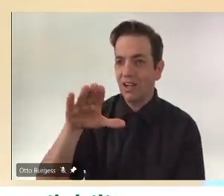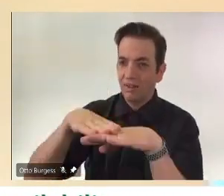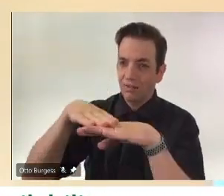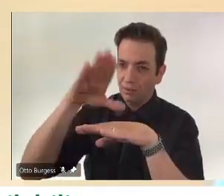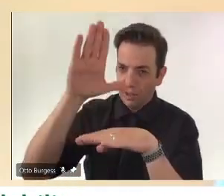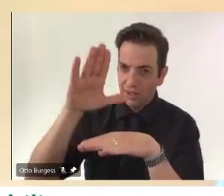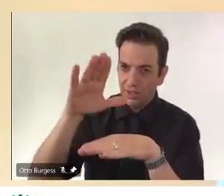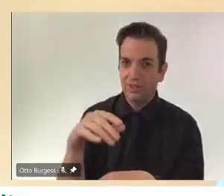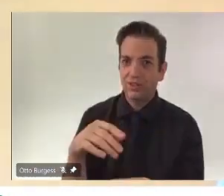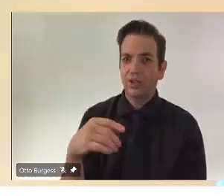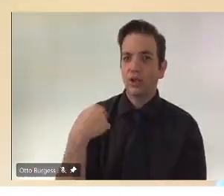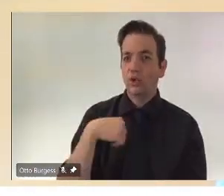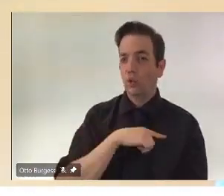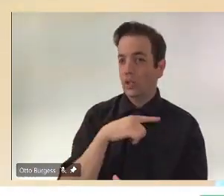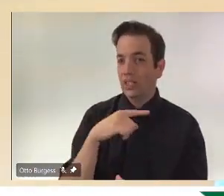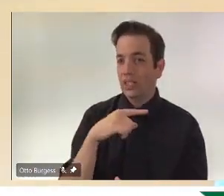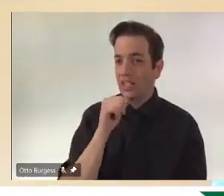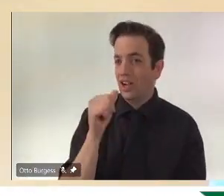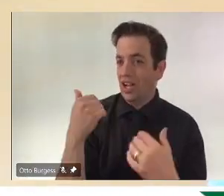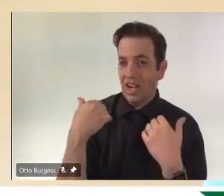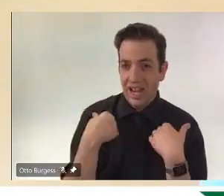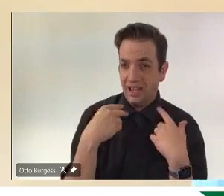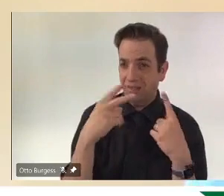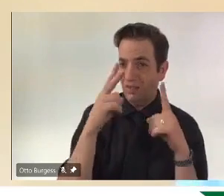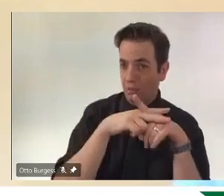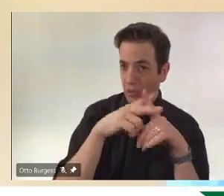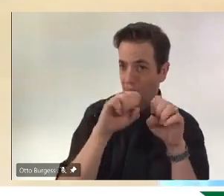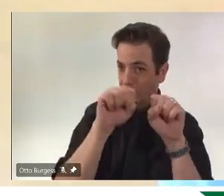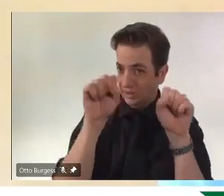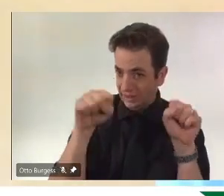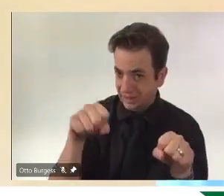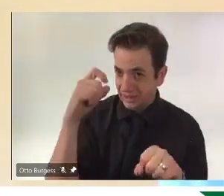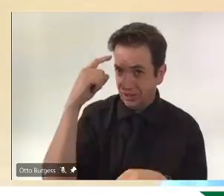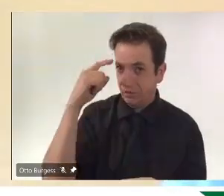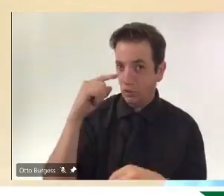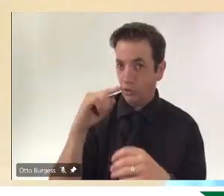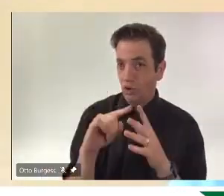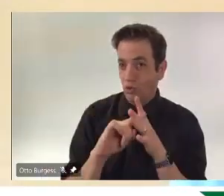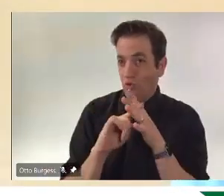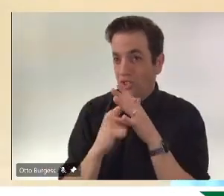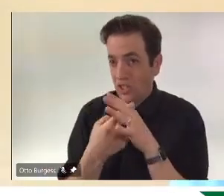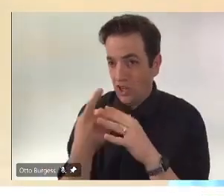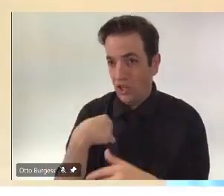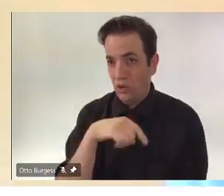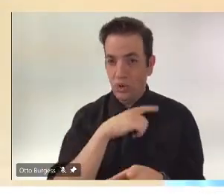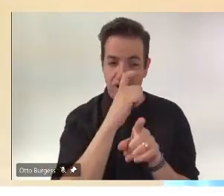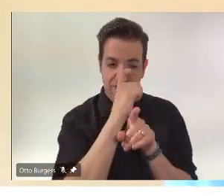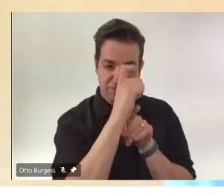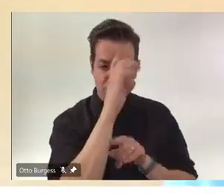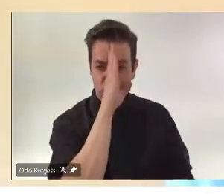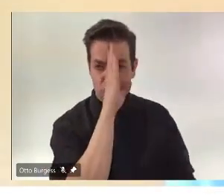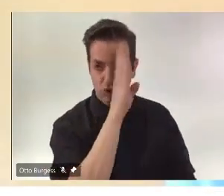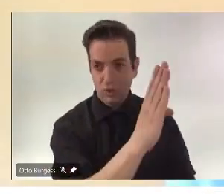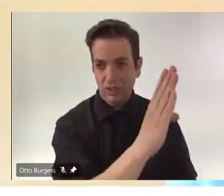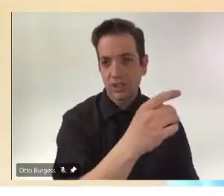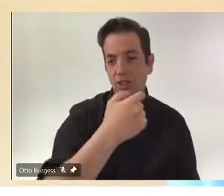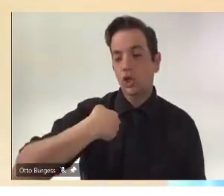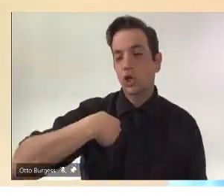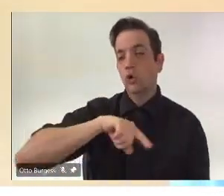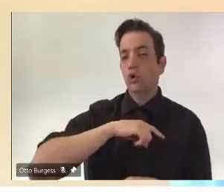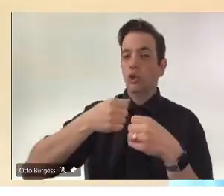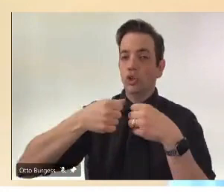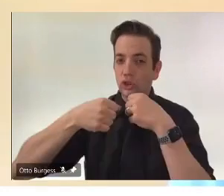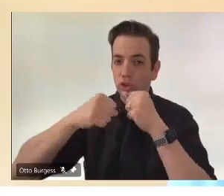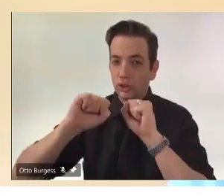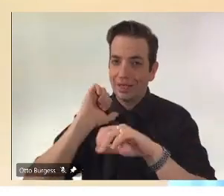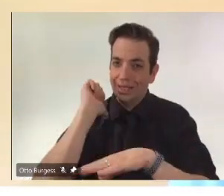available and we helped by directly phoning these individuals. But we are going to try to open up some more SHA book clinics before